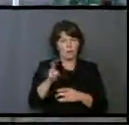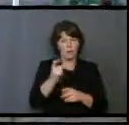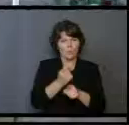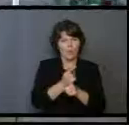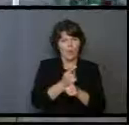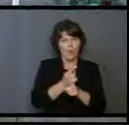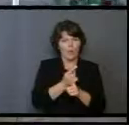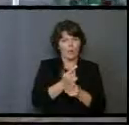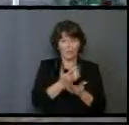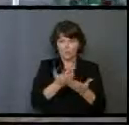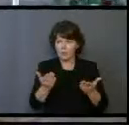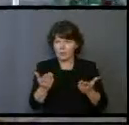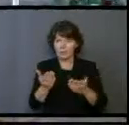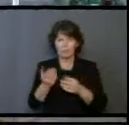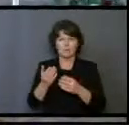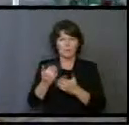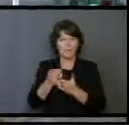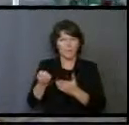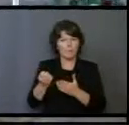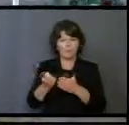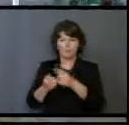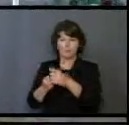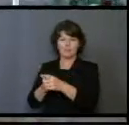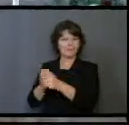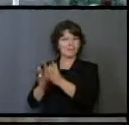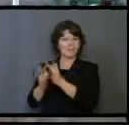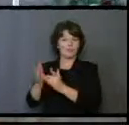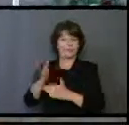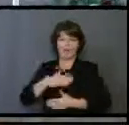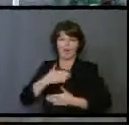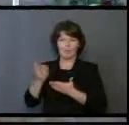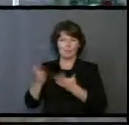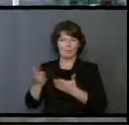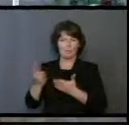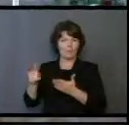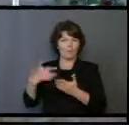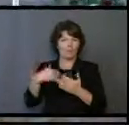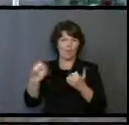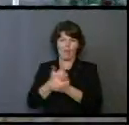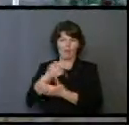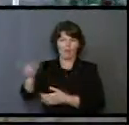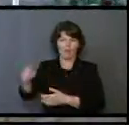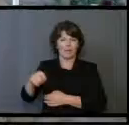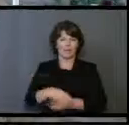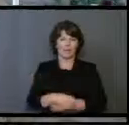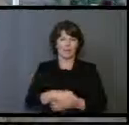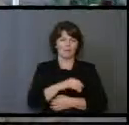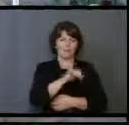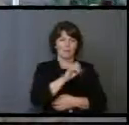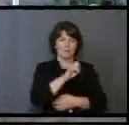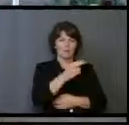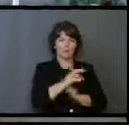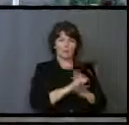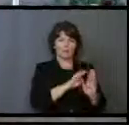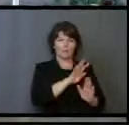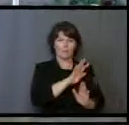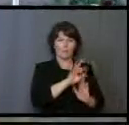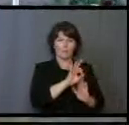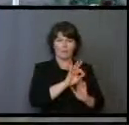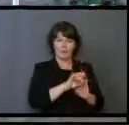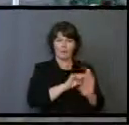was glad to serve because He was equipped with all that He needed. As described from Isaiah 49, verse 2,